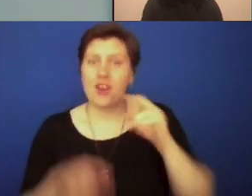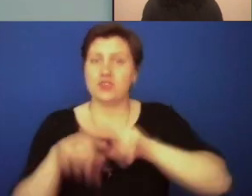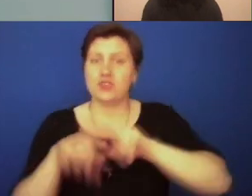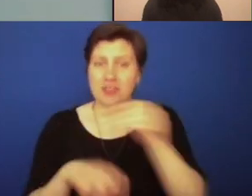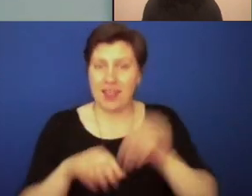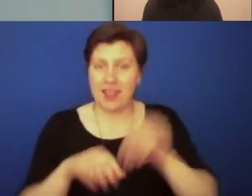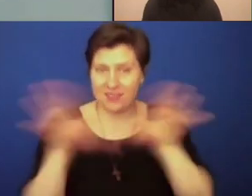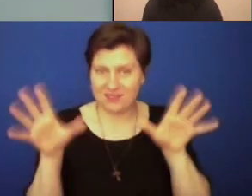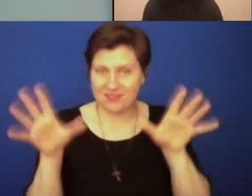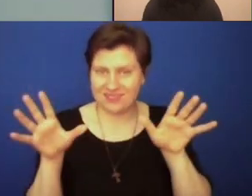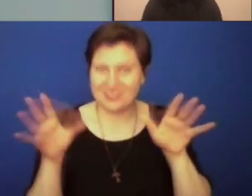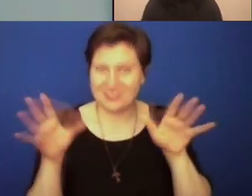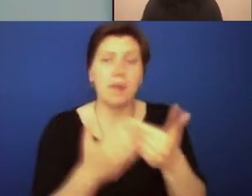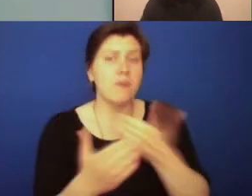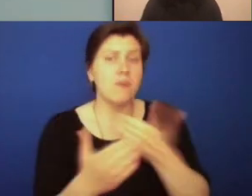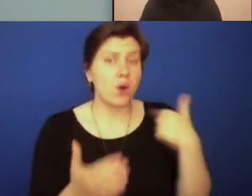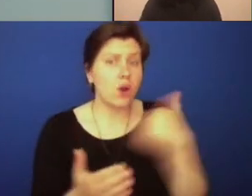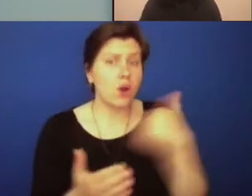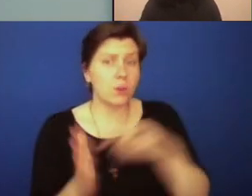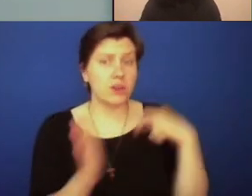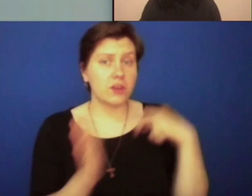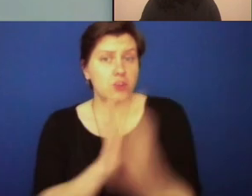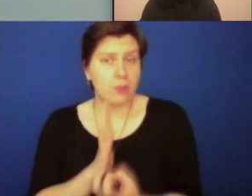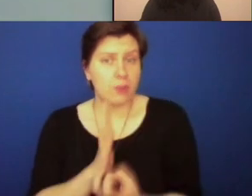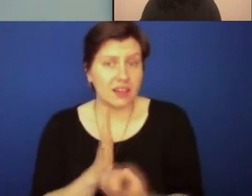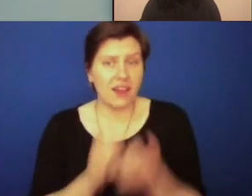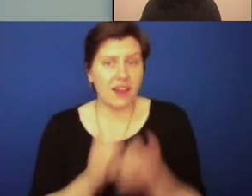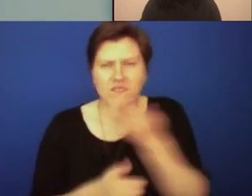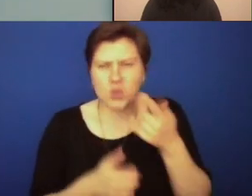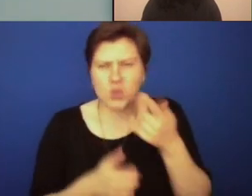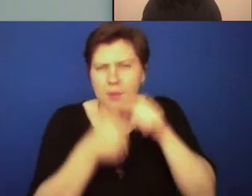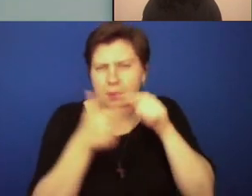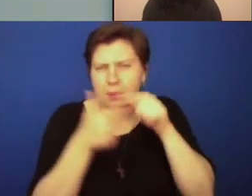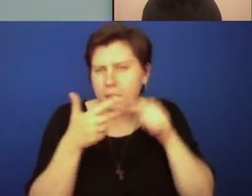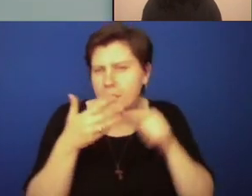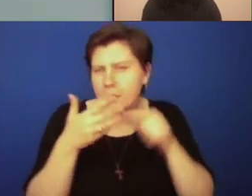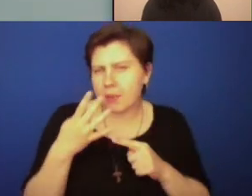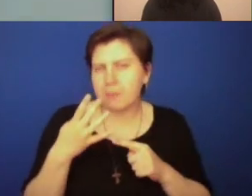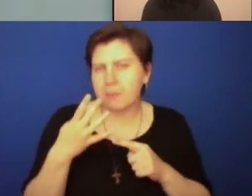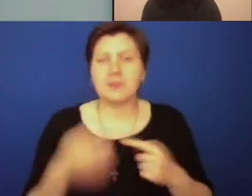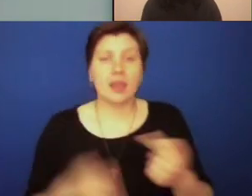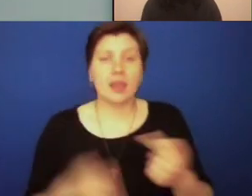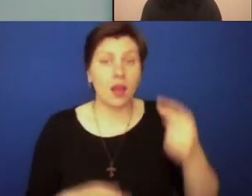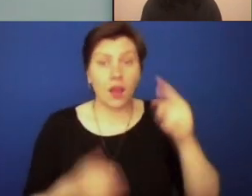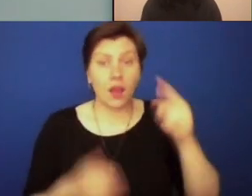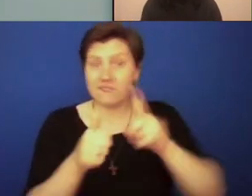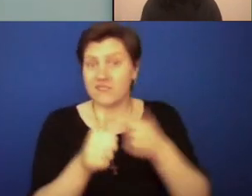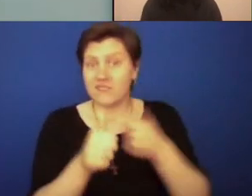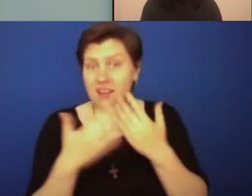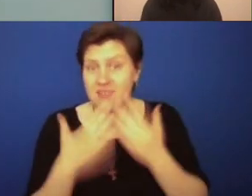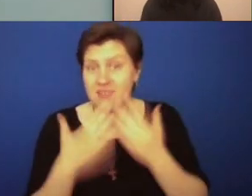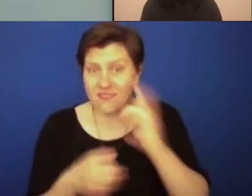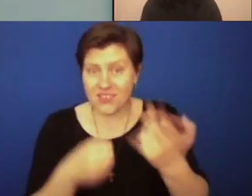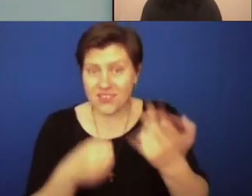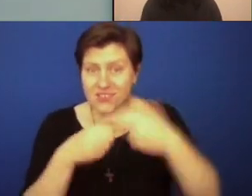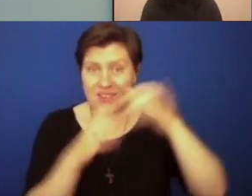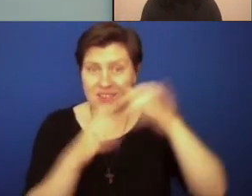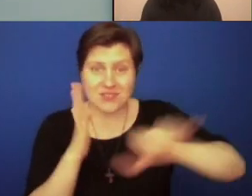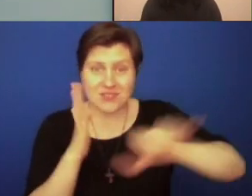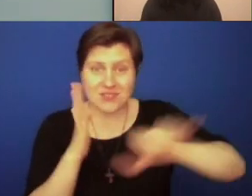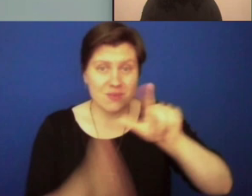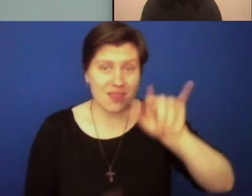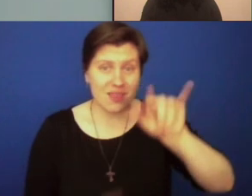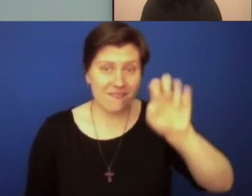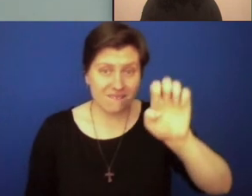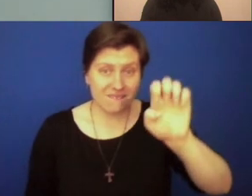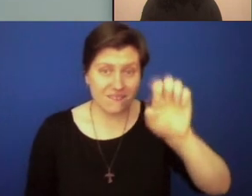started, I want to go over a few housekeeping items so everyone can participate fully. First, we want to thank you for joining on YouTube Live and highlight that